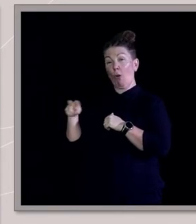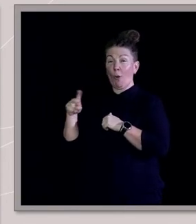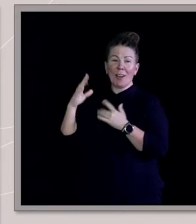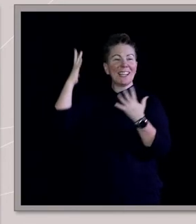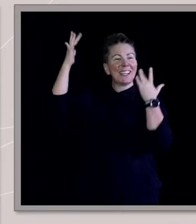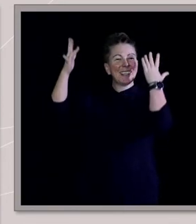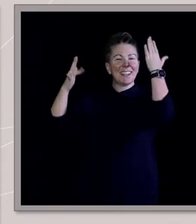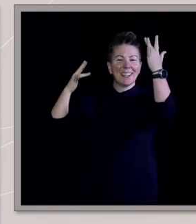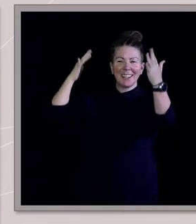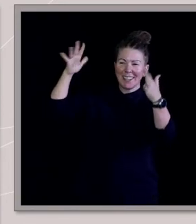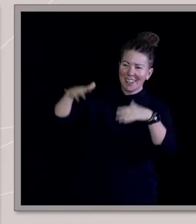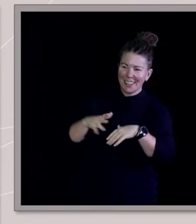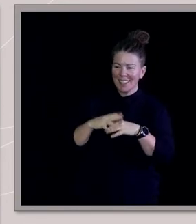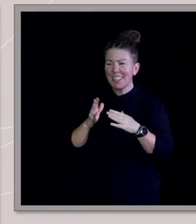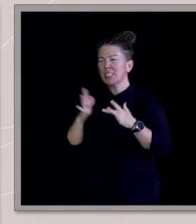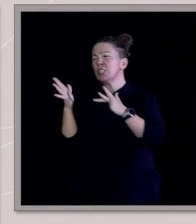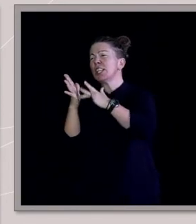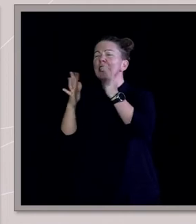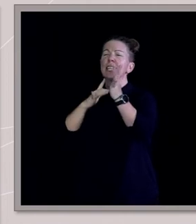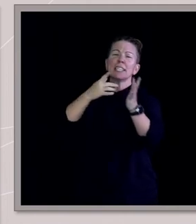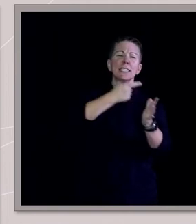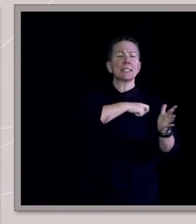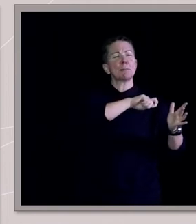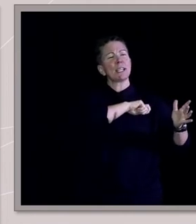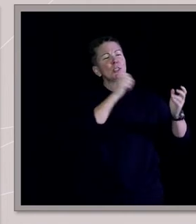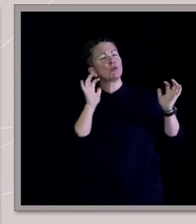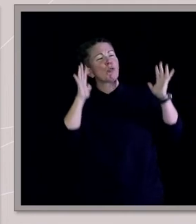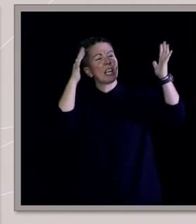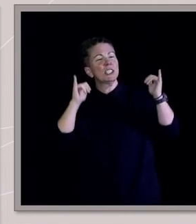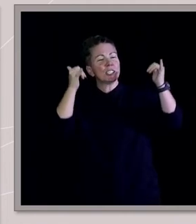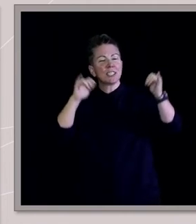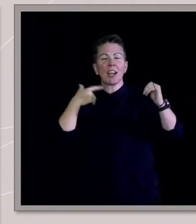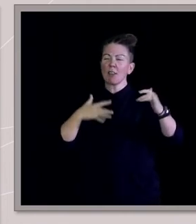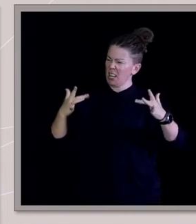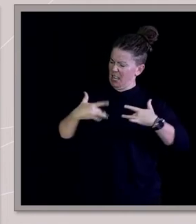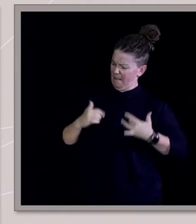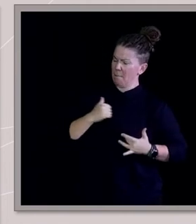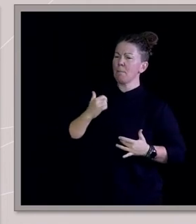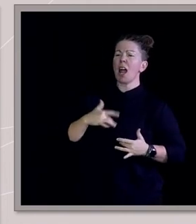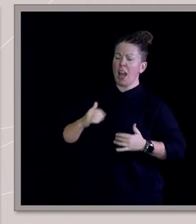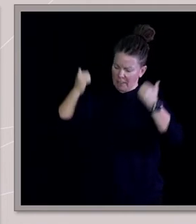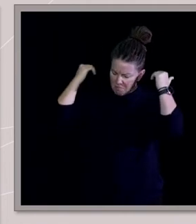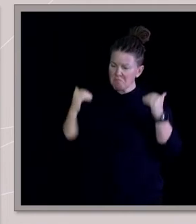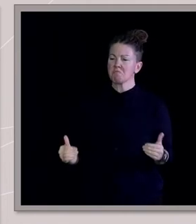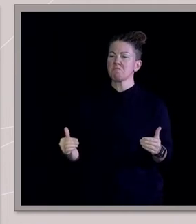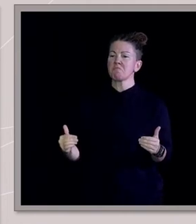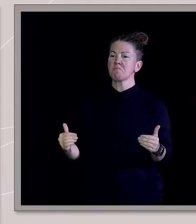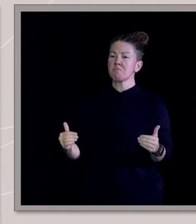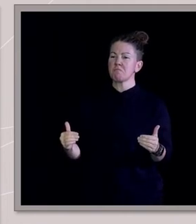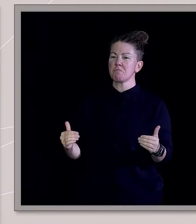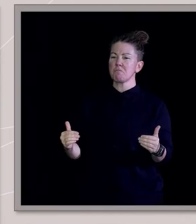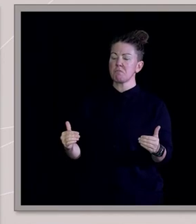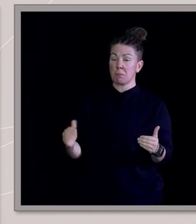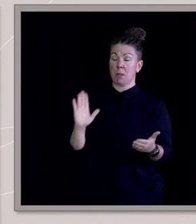of John the Scots version of Jesus and the Spanish ravers and I was going to live my life out here. But as soon as I got